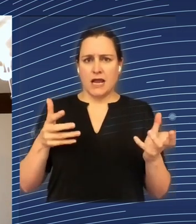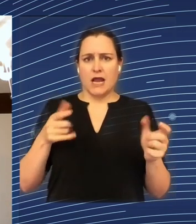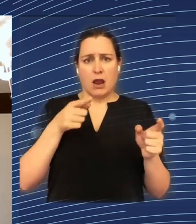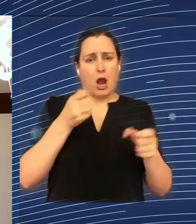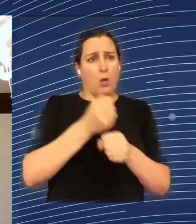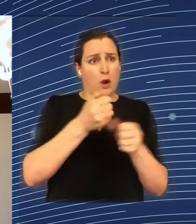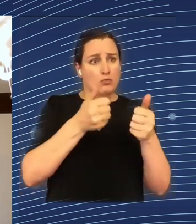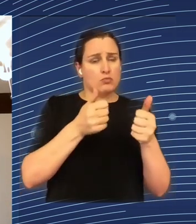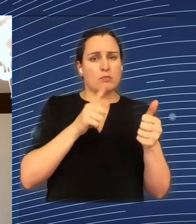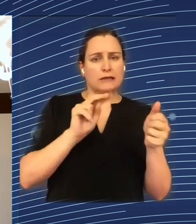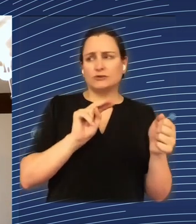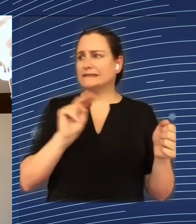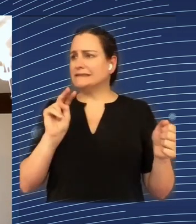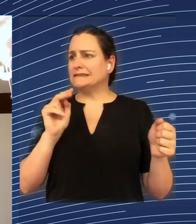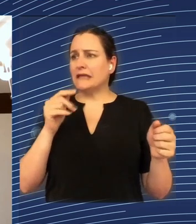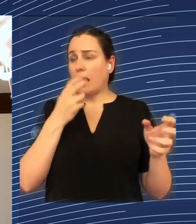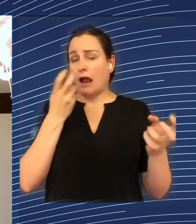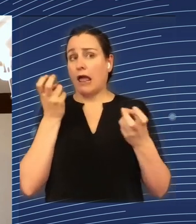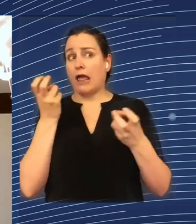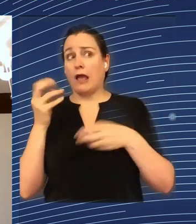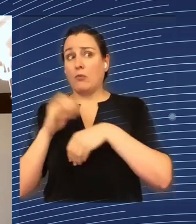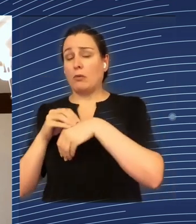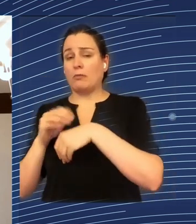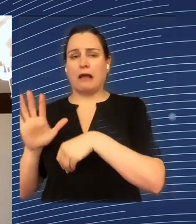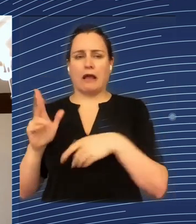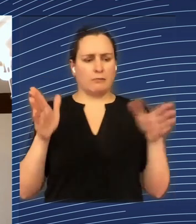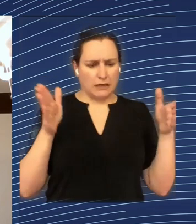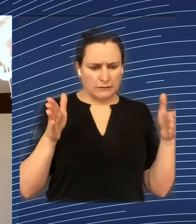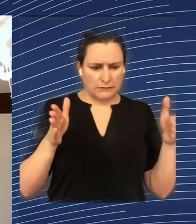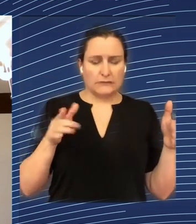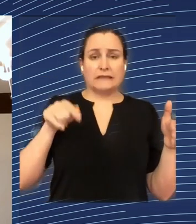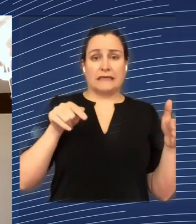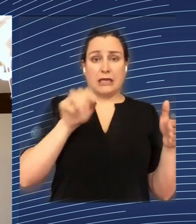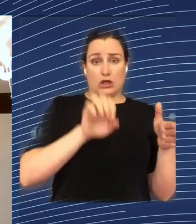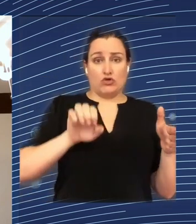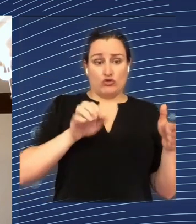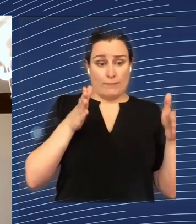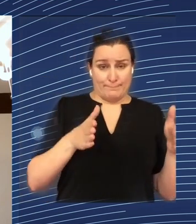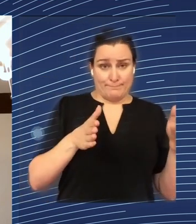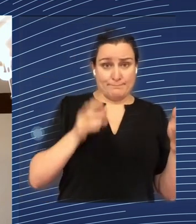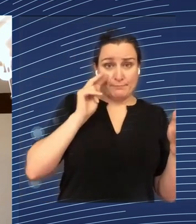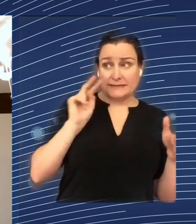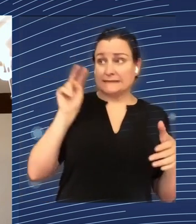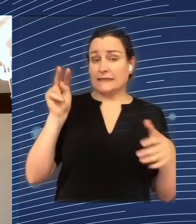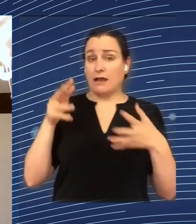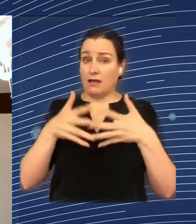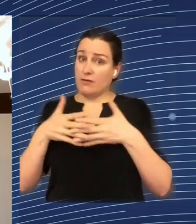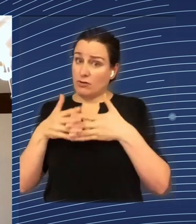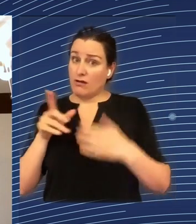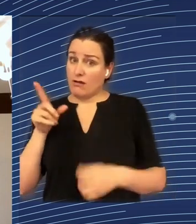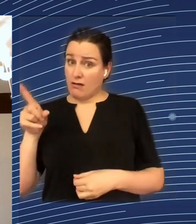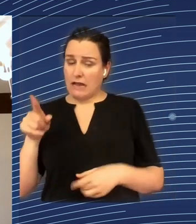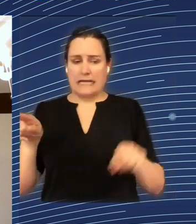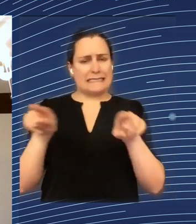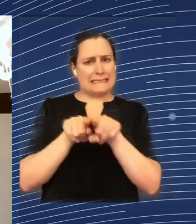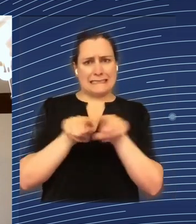forces. But if you compare Europe with the US, which faces many of the same economic challenges, I think Europe has